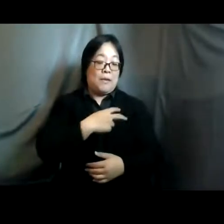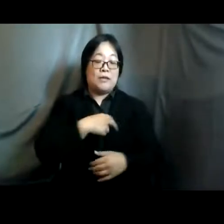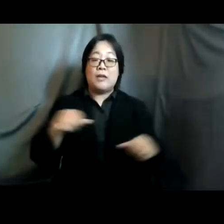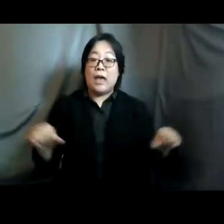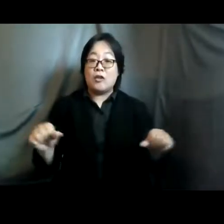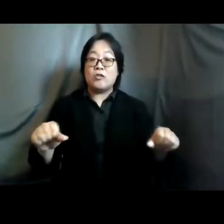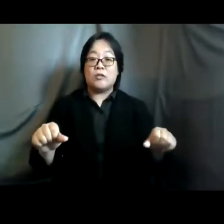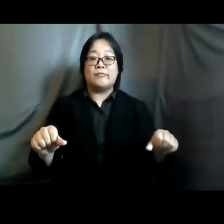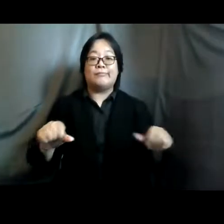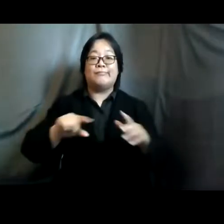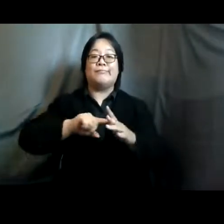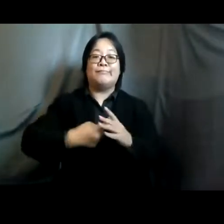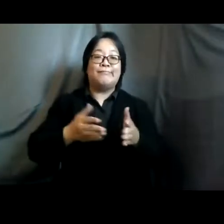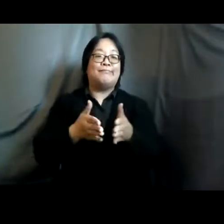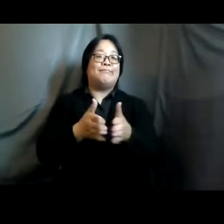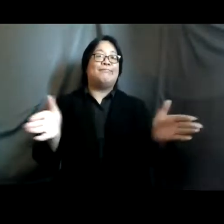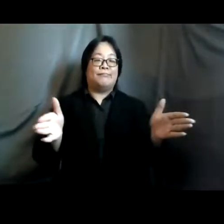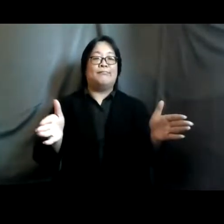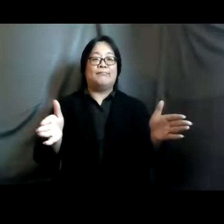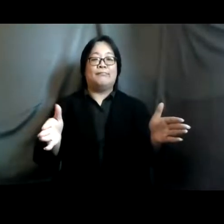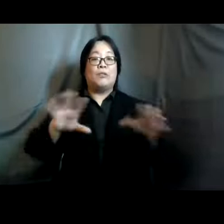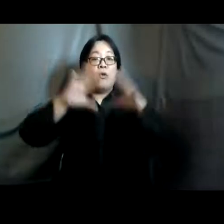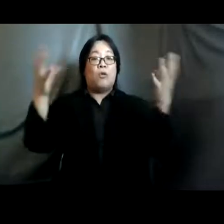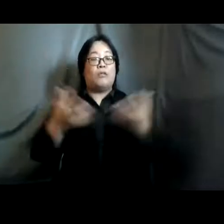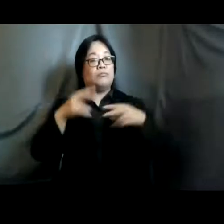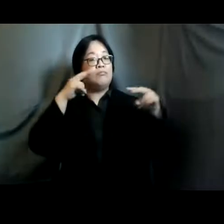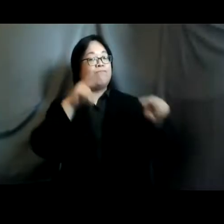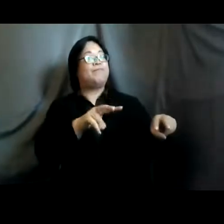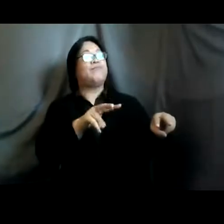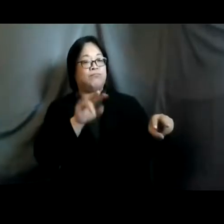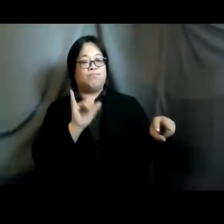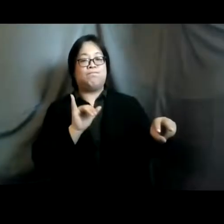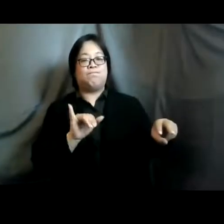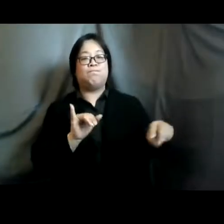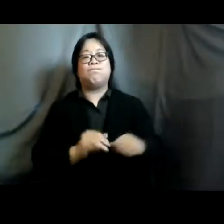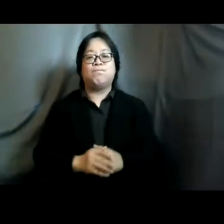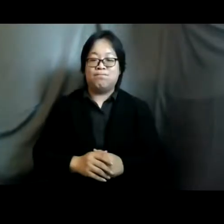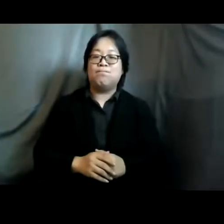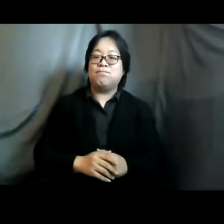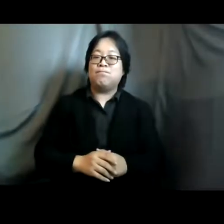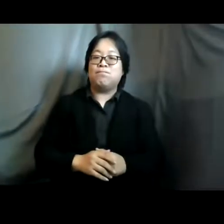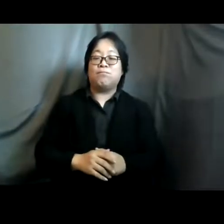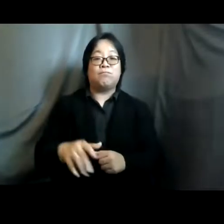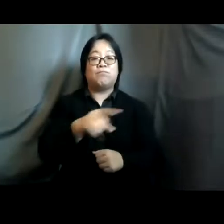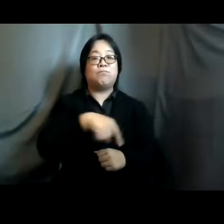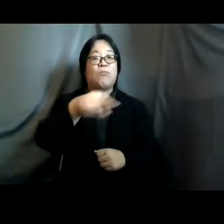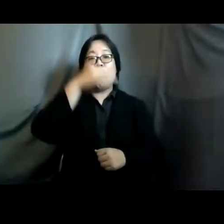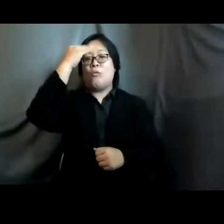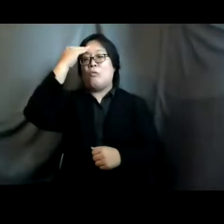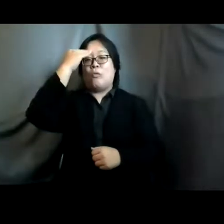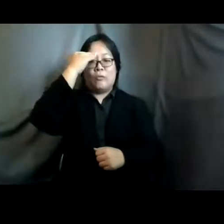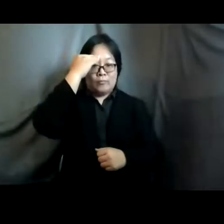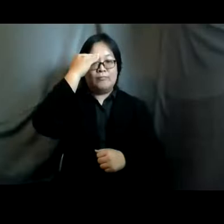was launched you know it grabbed the imagination of the world and it was um you know grabbed headlines all across the world